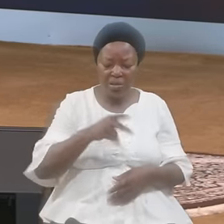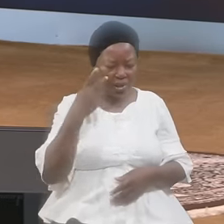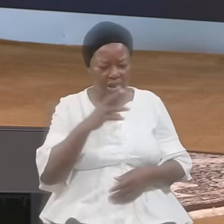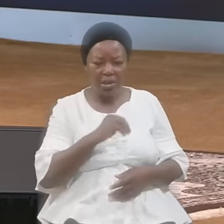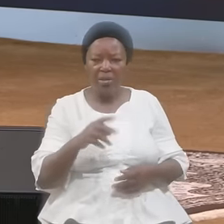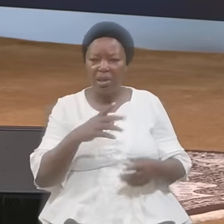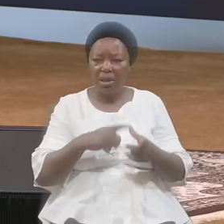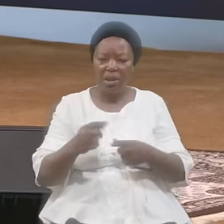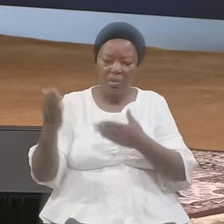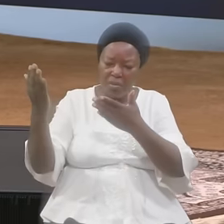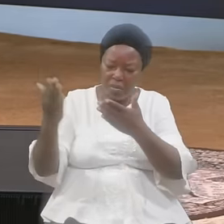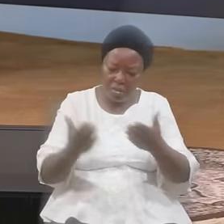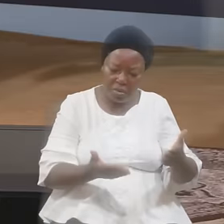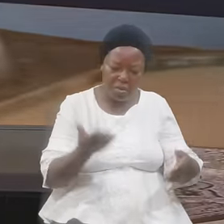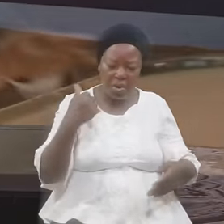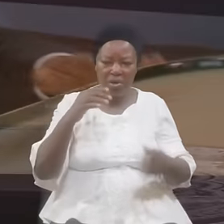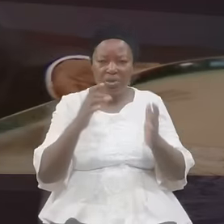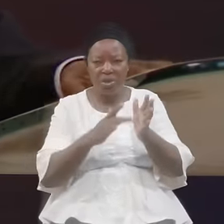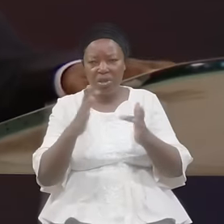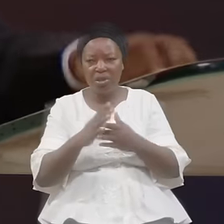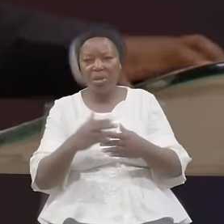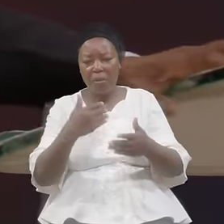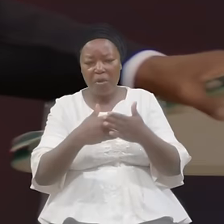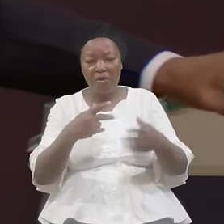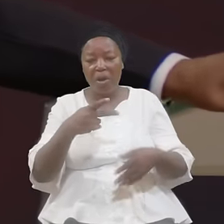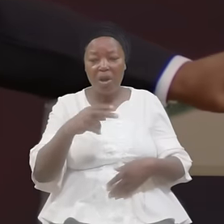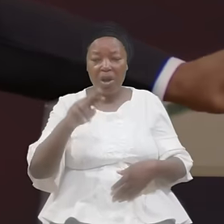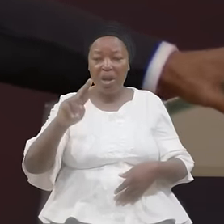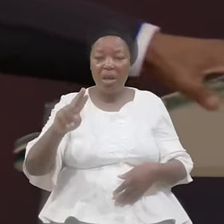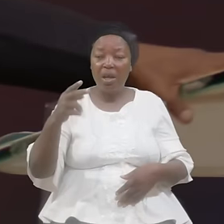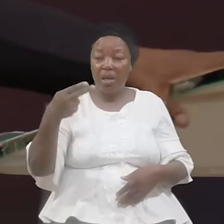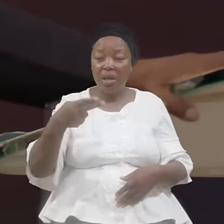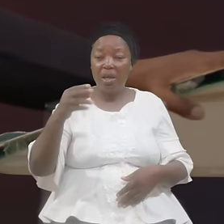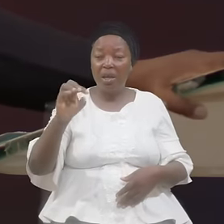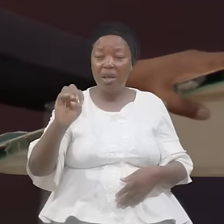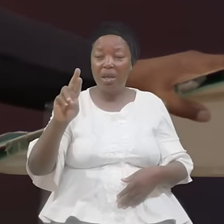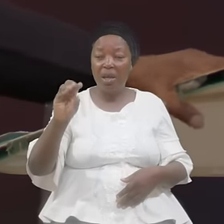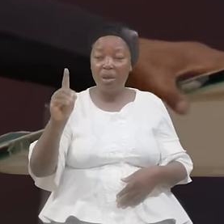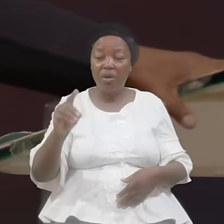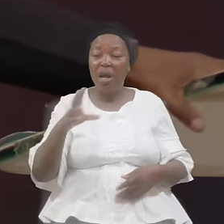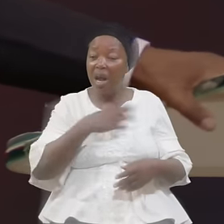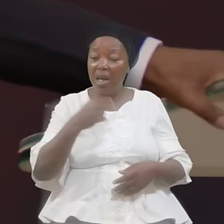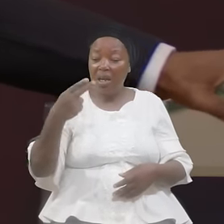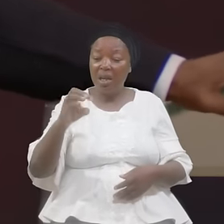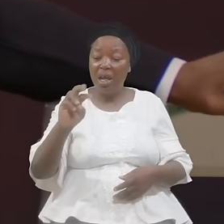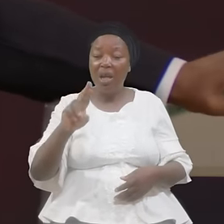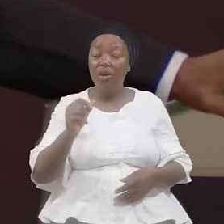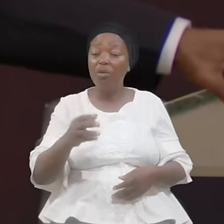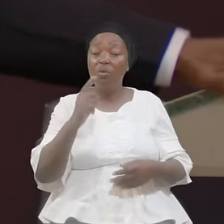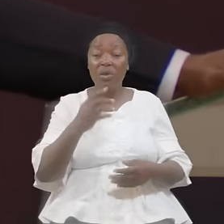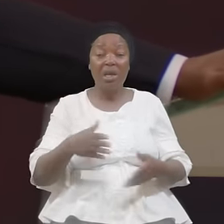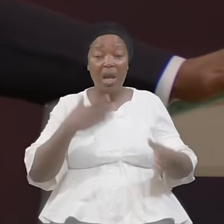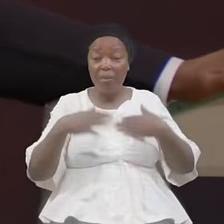Brought Jesus Before Herod And Herod Was Eager To See A Miracle